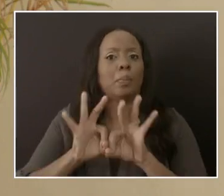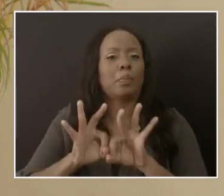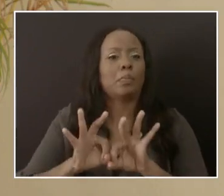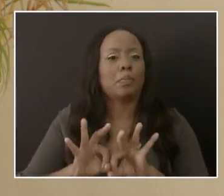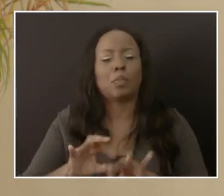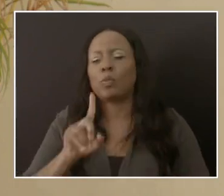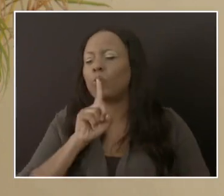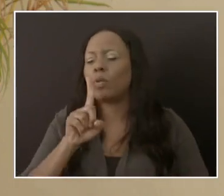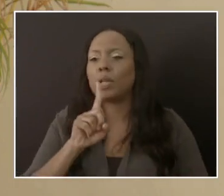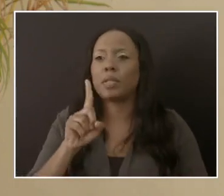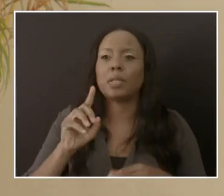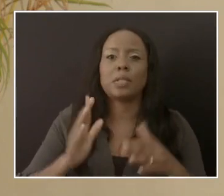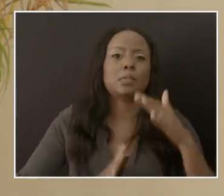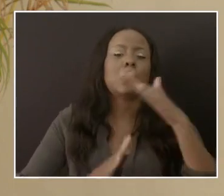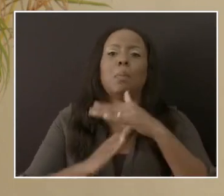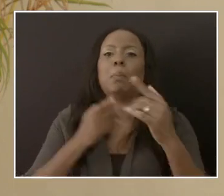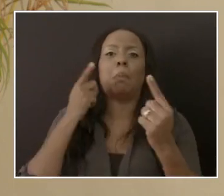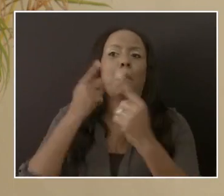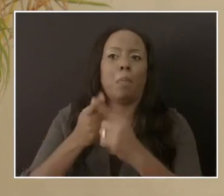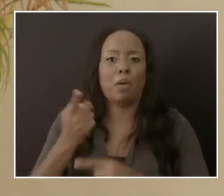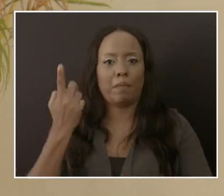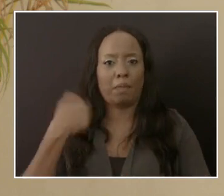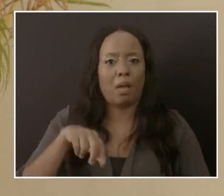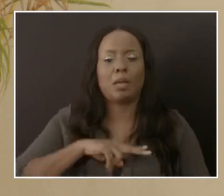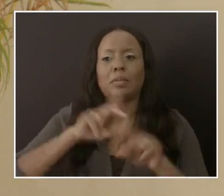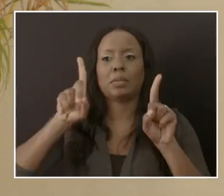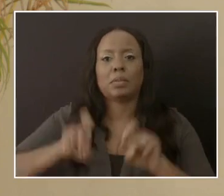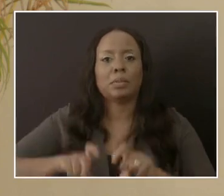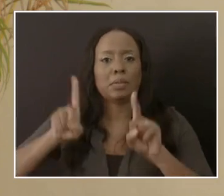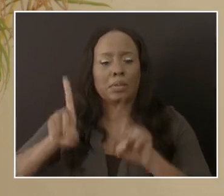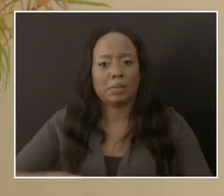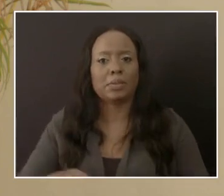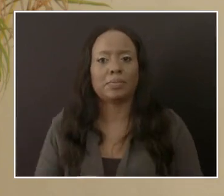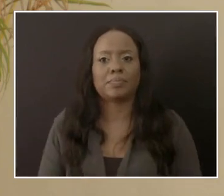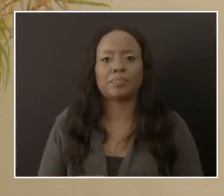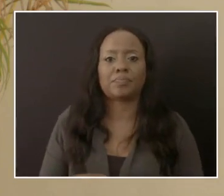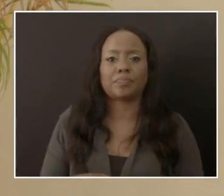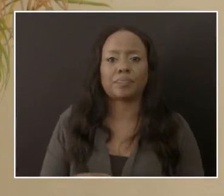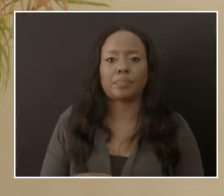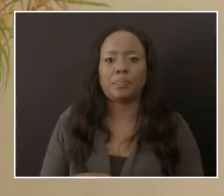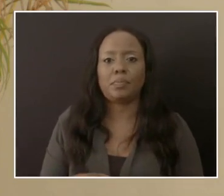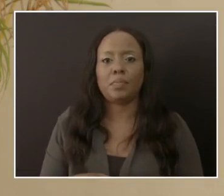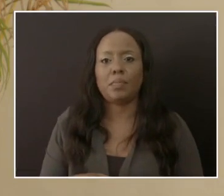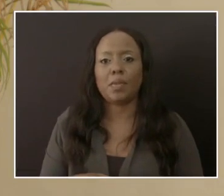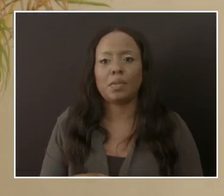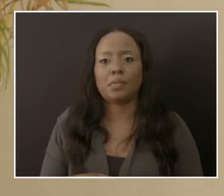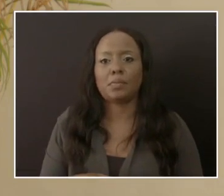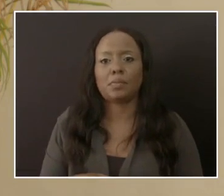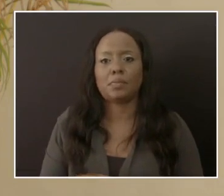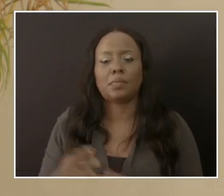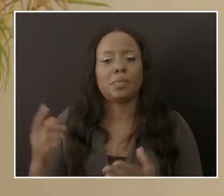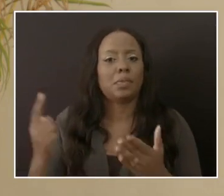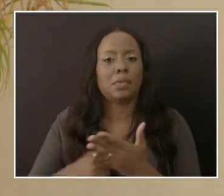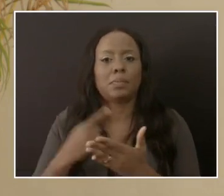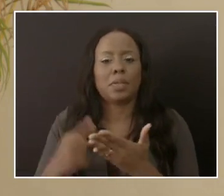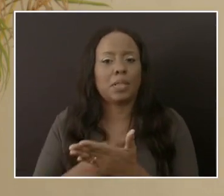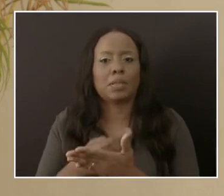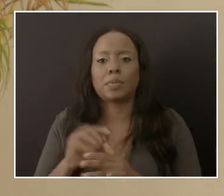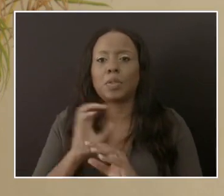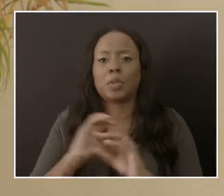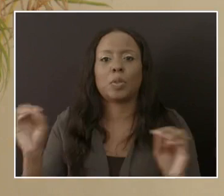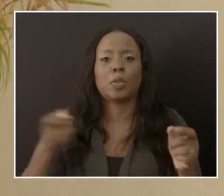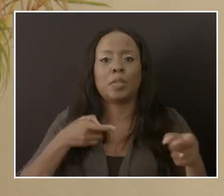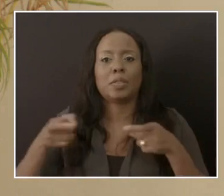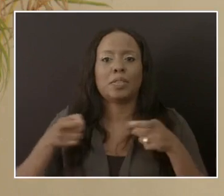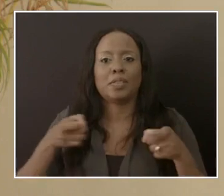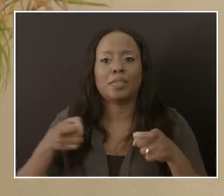detect and test and get results out as timely as possible. Of course, things happen sometimes that you have no control of. I mean, that's the nature